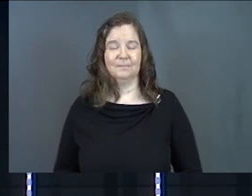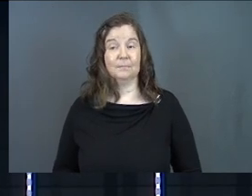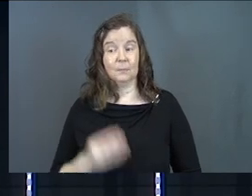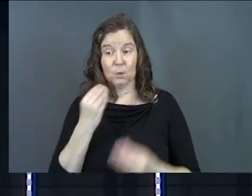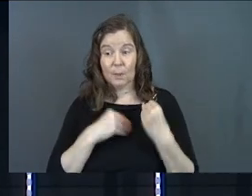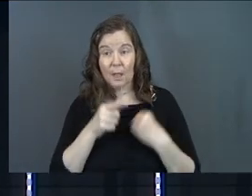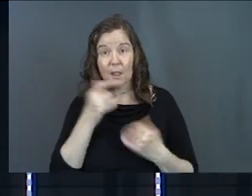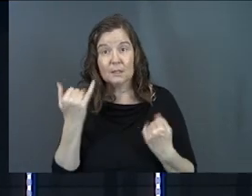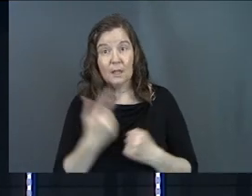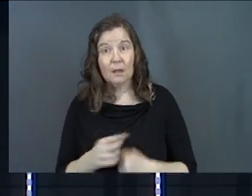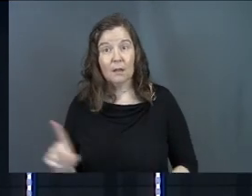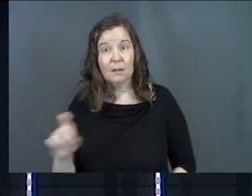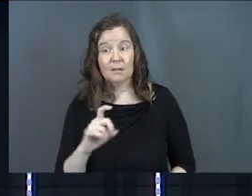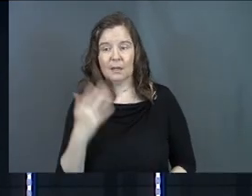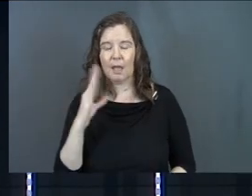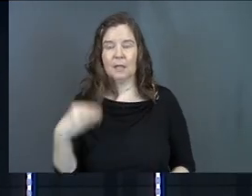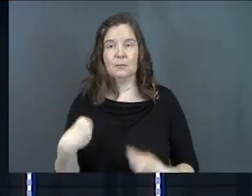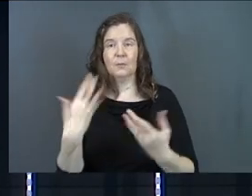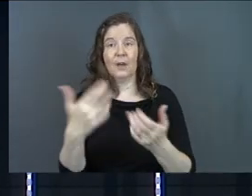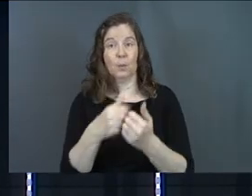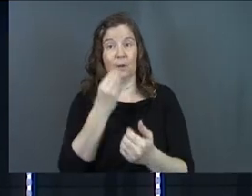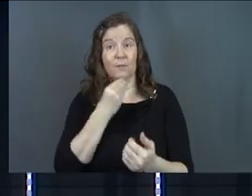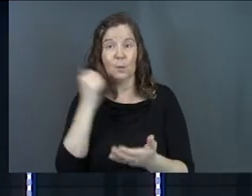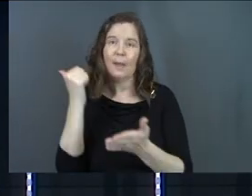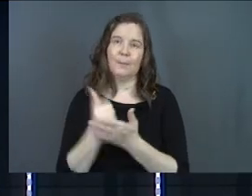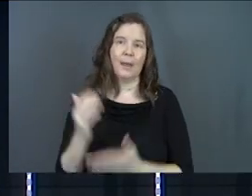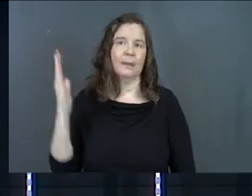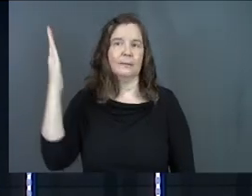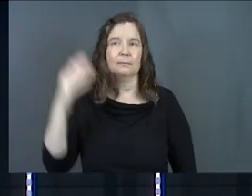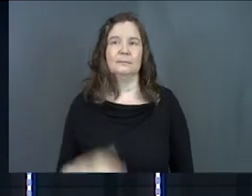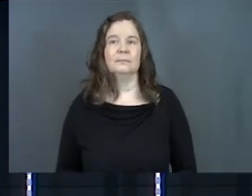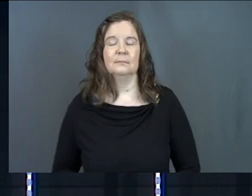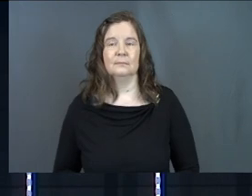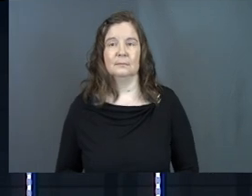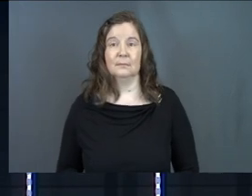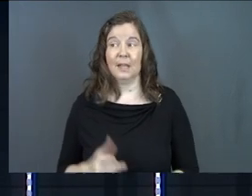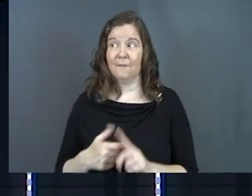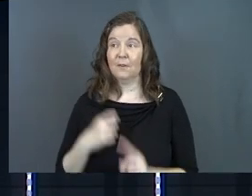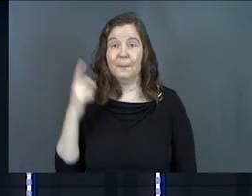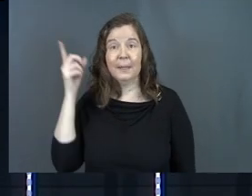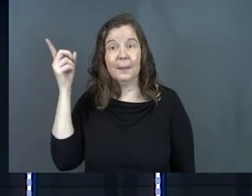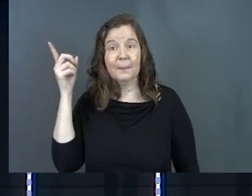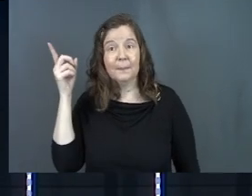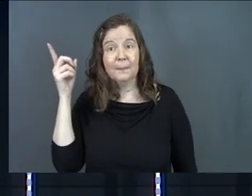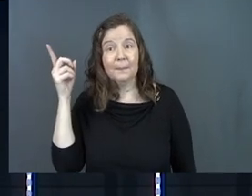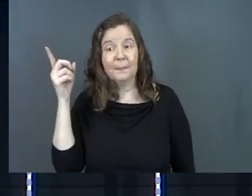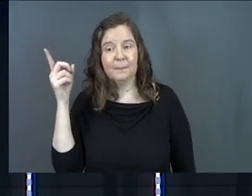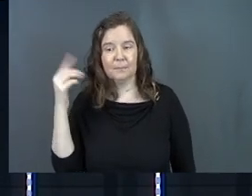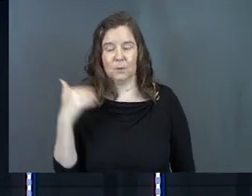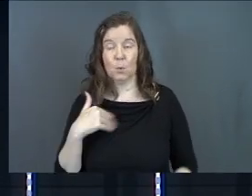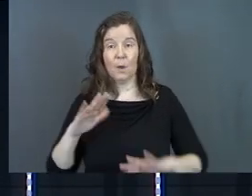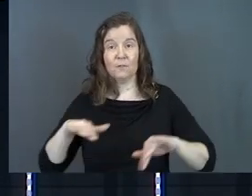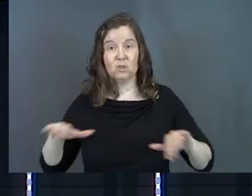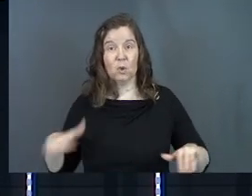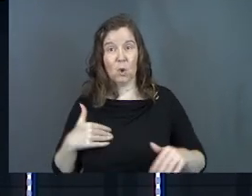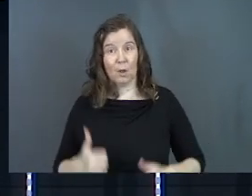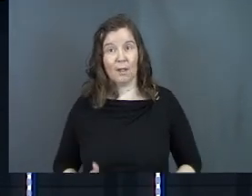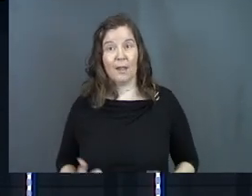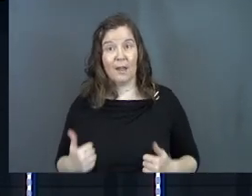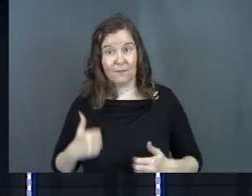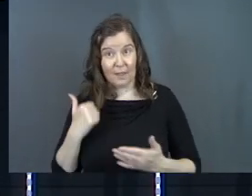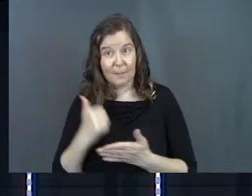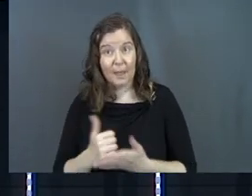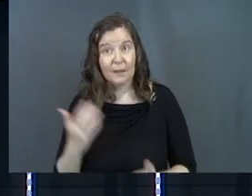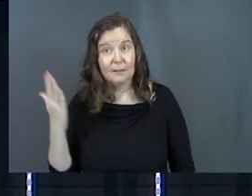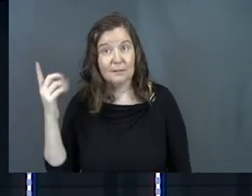You're going eat lunch today. God's providing you with food. Amen. That came from him. So you got children in your life.